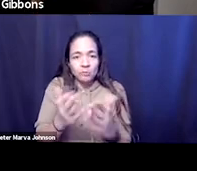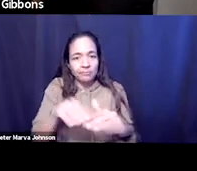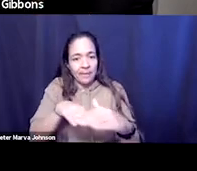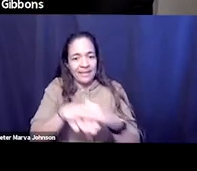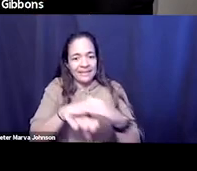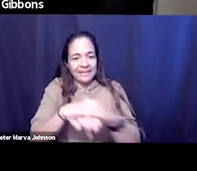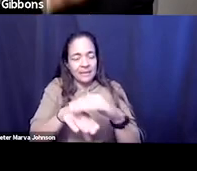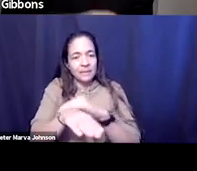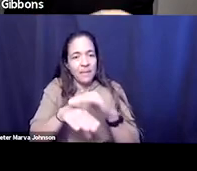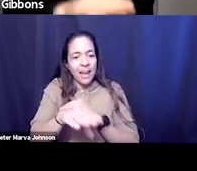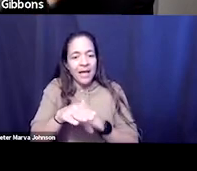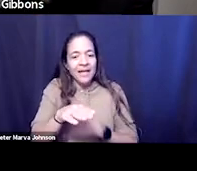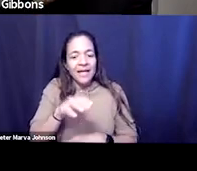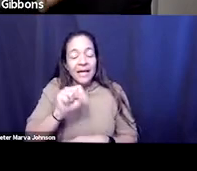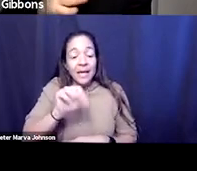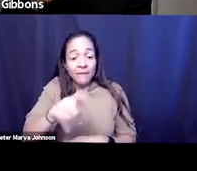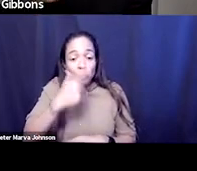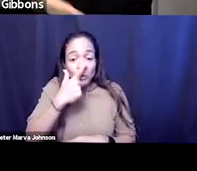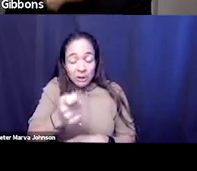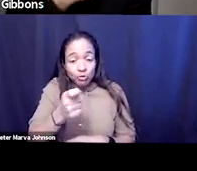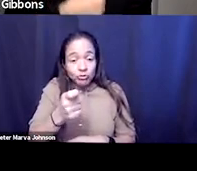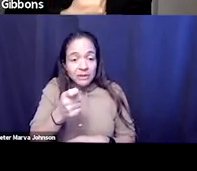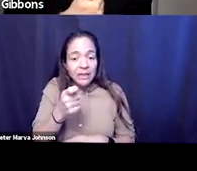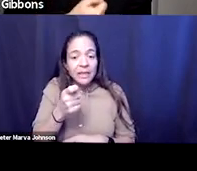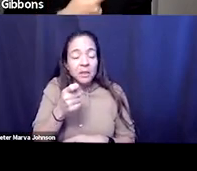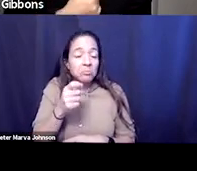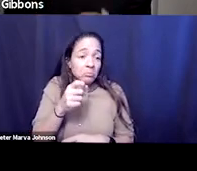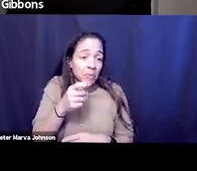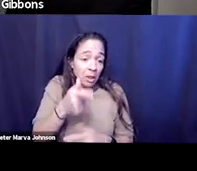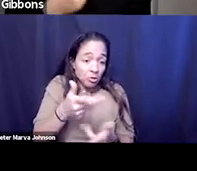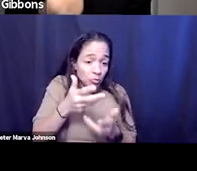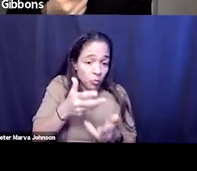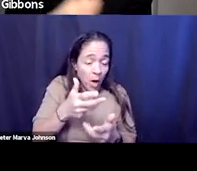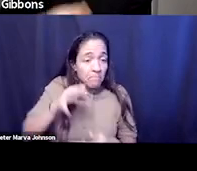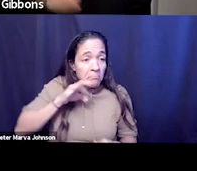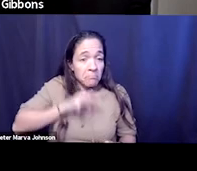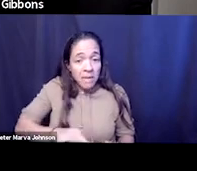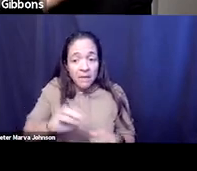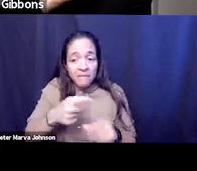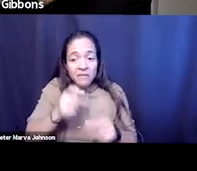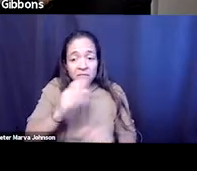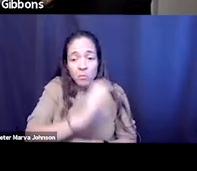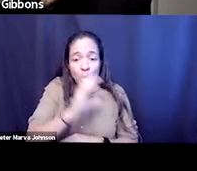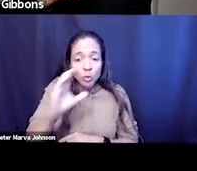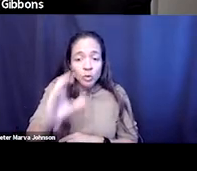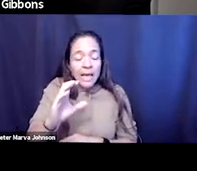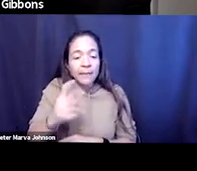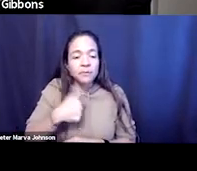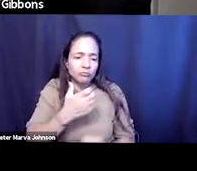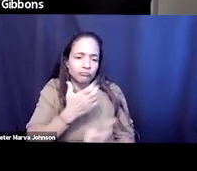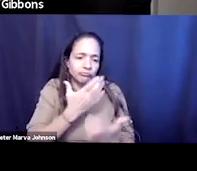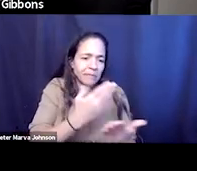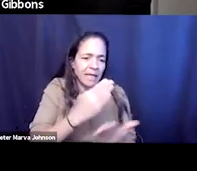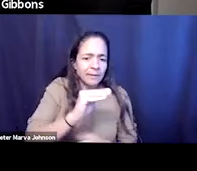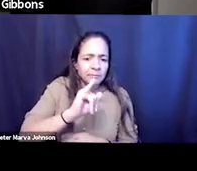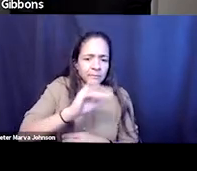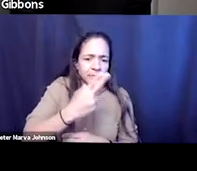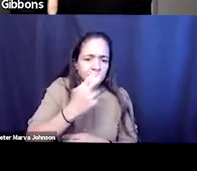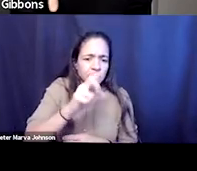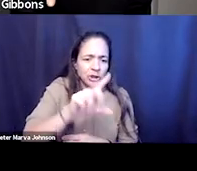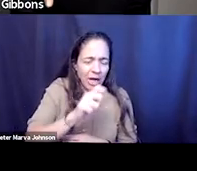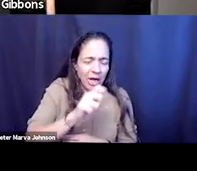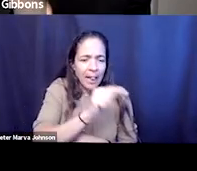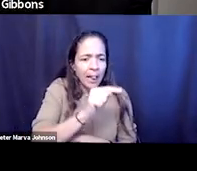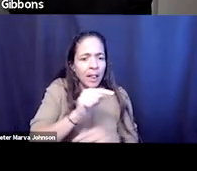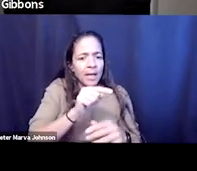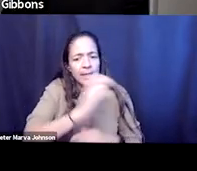and so if you're interested and you have need of or just want to have the benefit of some closed captioning we want to say thanks to michelle who's doing that for us you